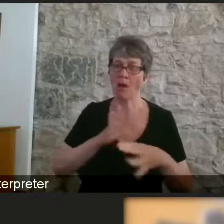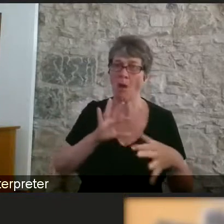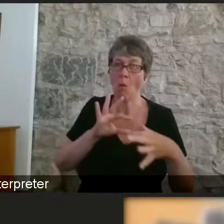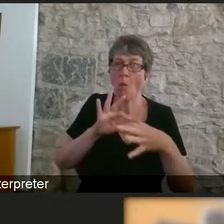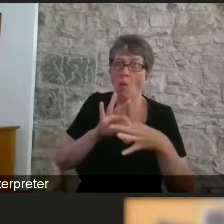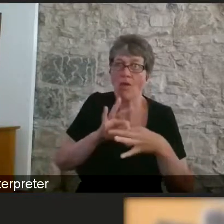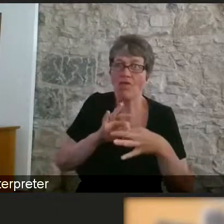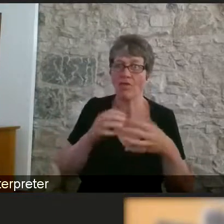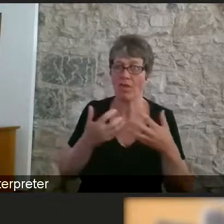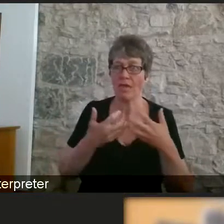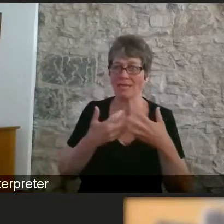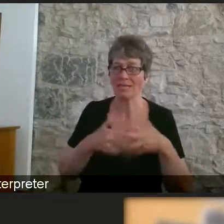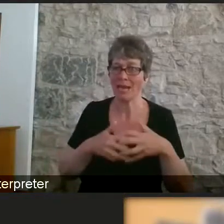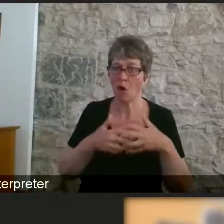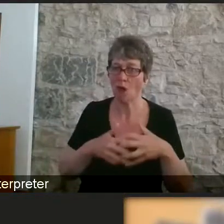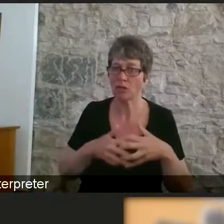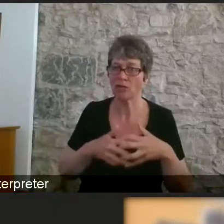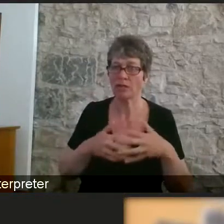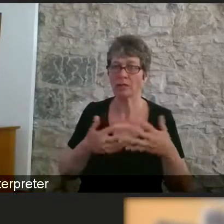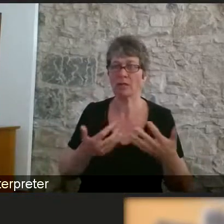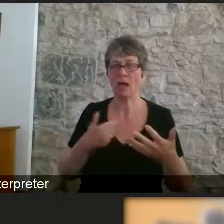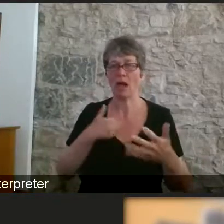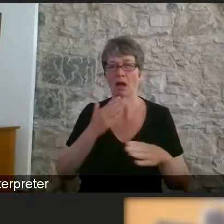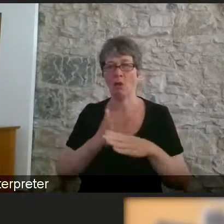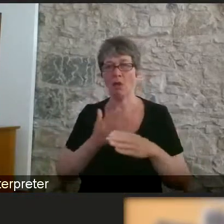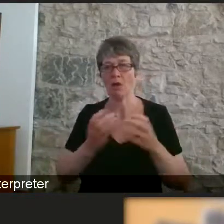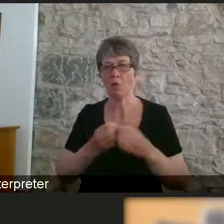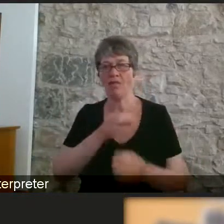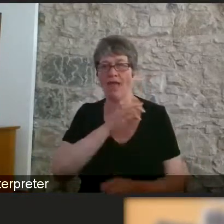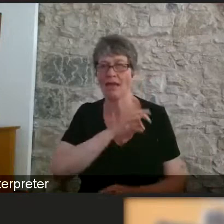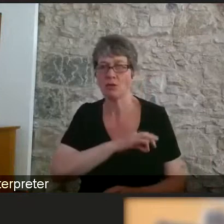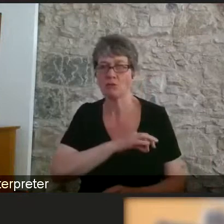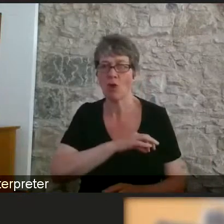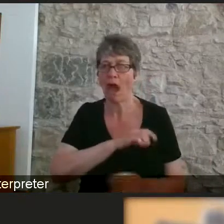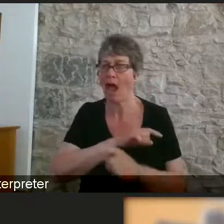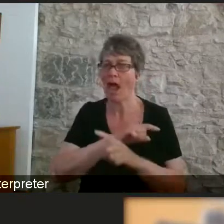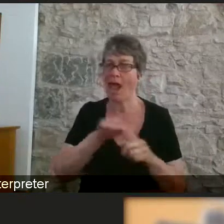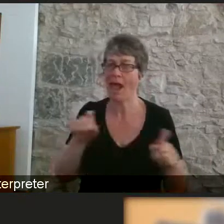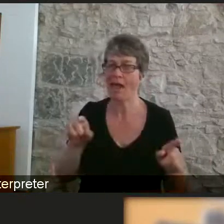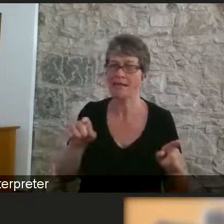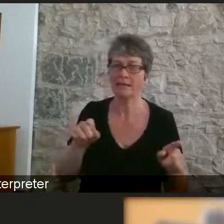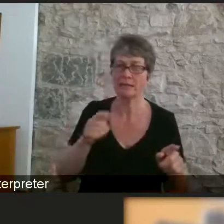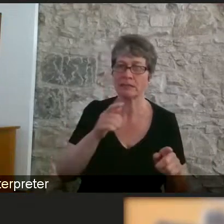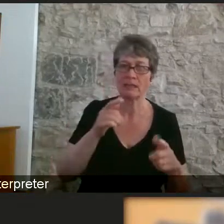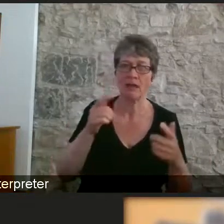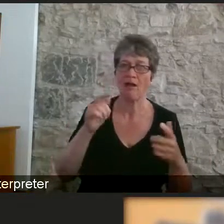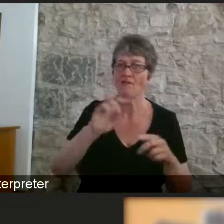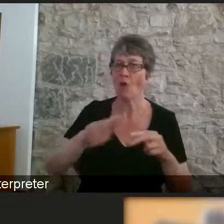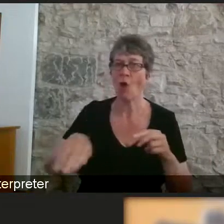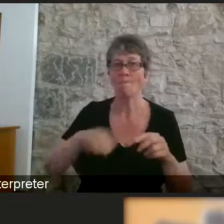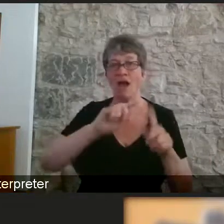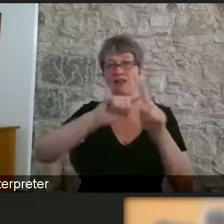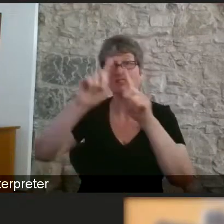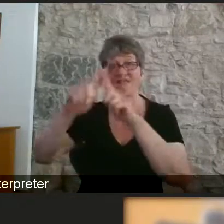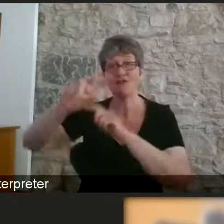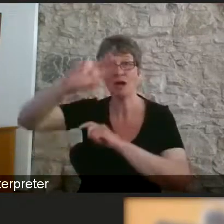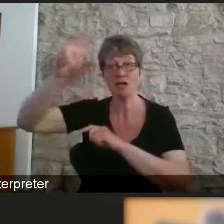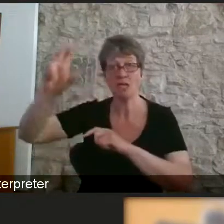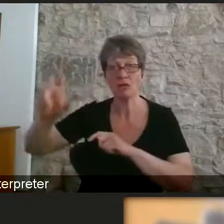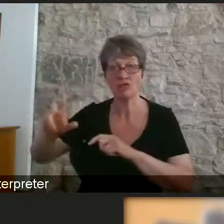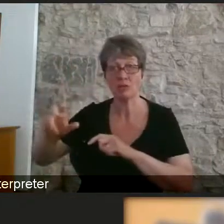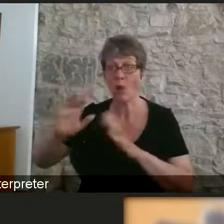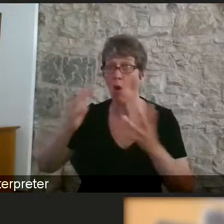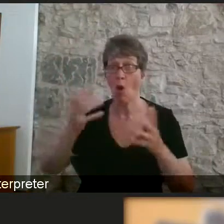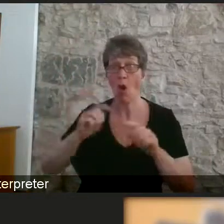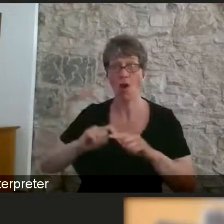enterprises. A lot of people I collaborate with typically are not the same countries as me or in some cases the same continents.